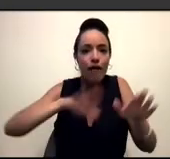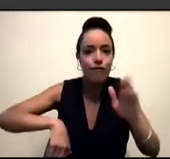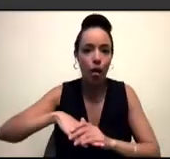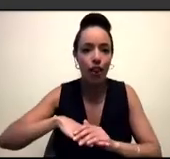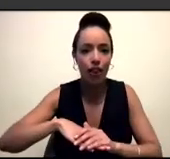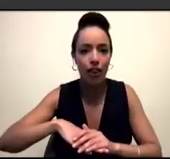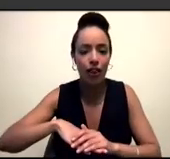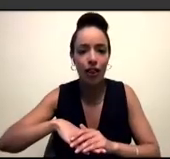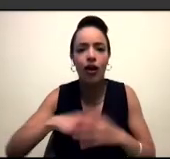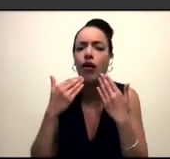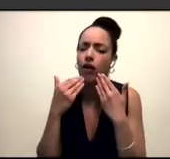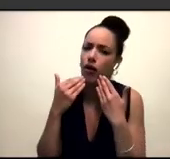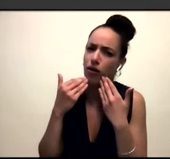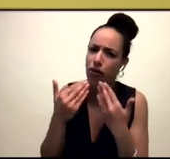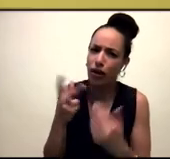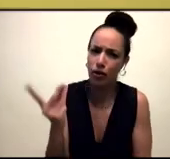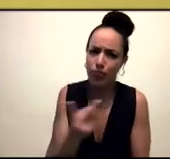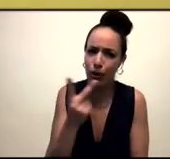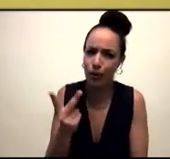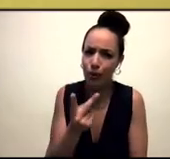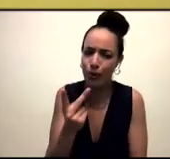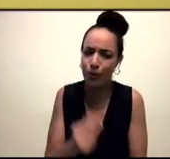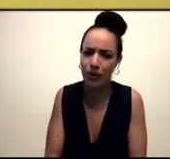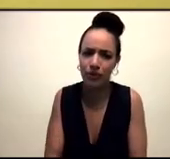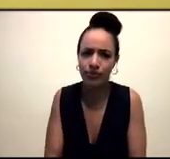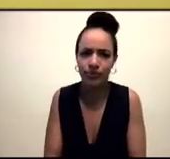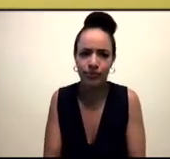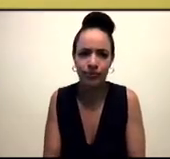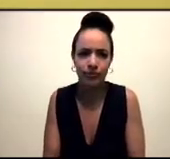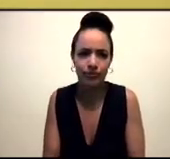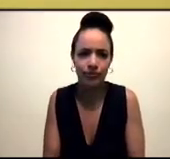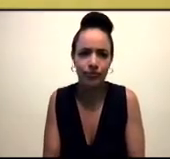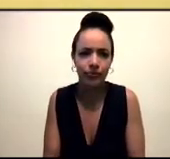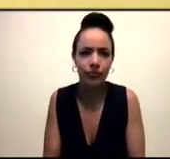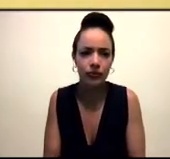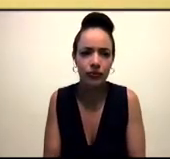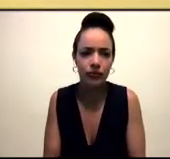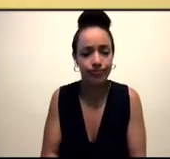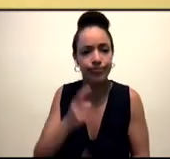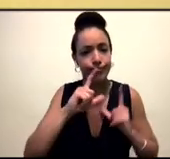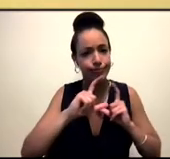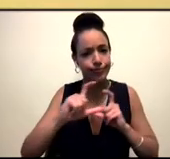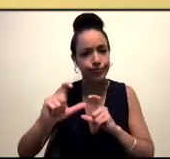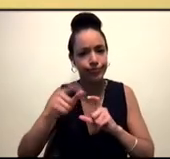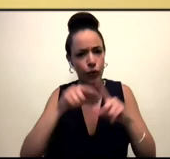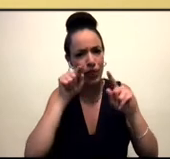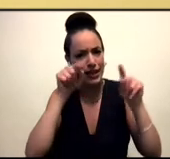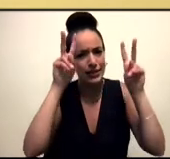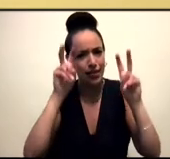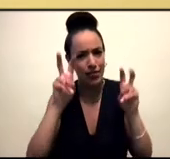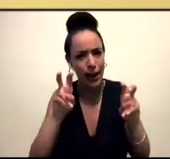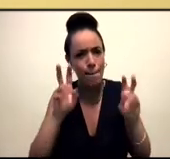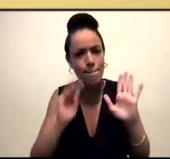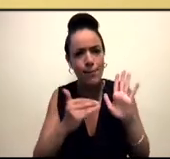Thank you, Blair. And thank you, Fatima. And continuing then with those themes, Zain, I wanted to ask you,